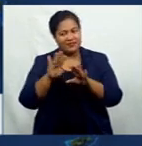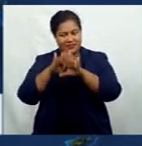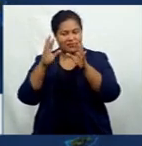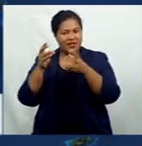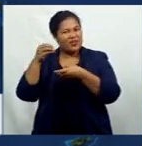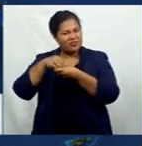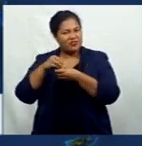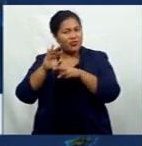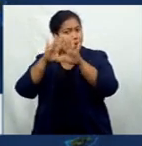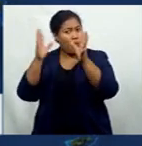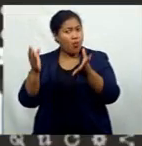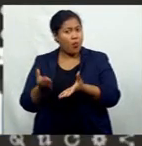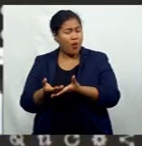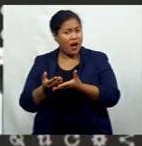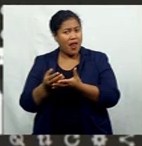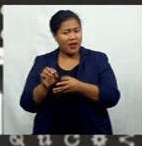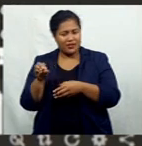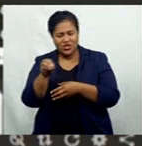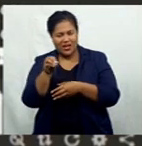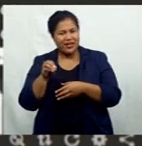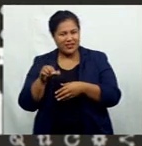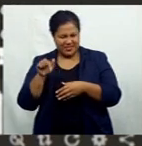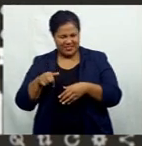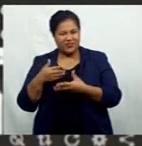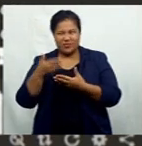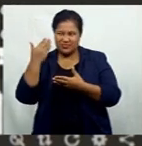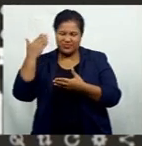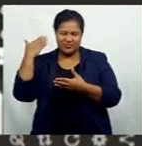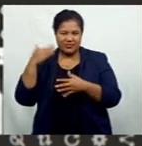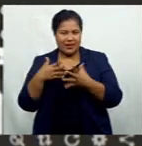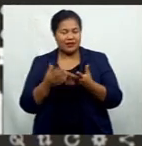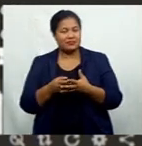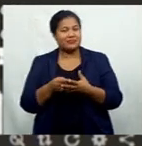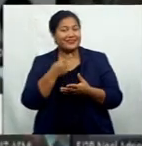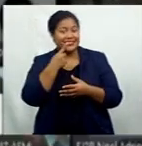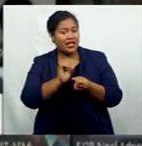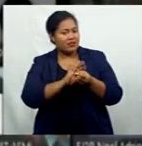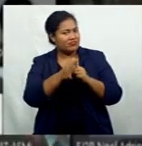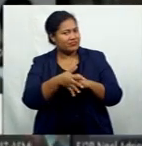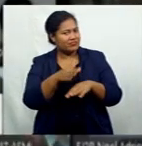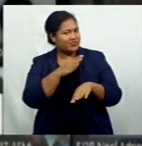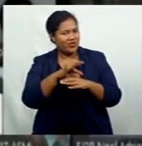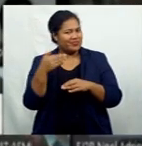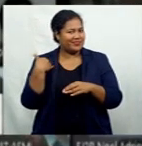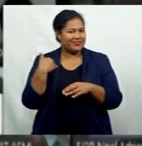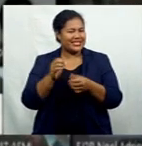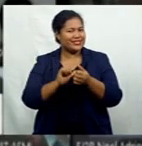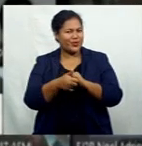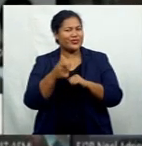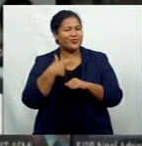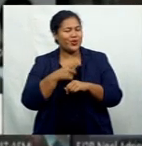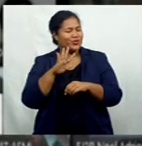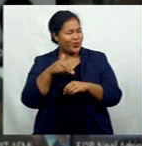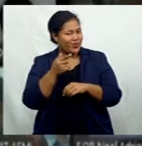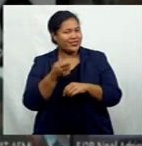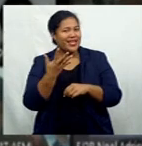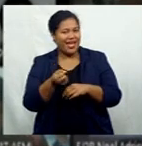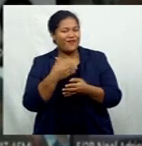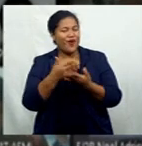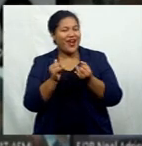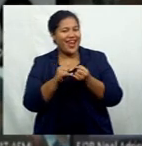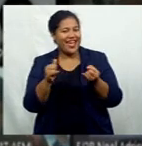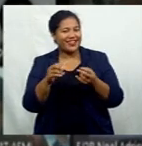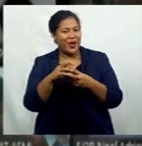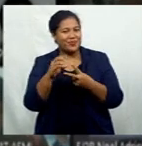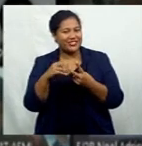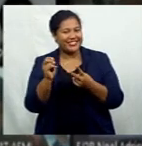Olympiads for decades now. Arvind says the pandemic has not affected the sport as there has always been an online option.